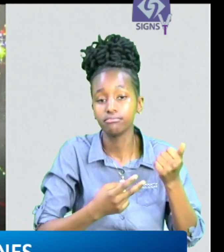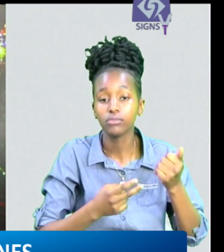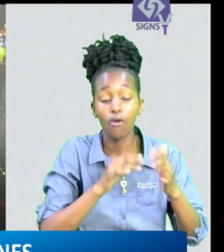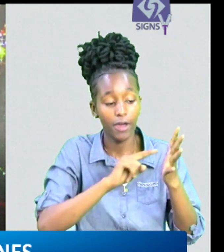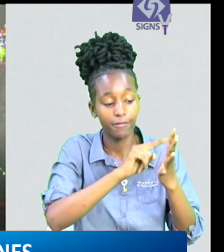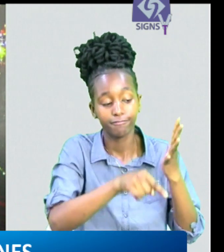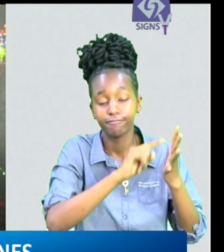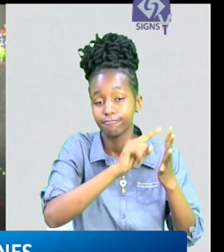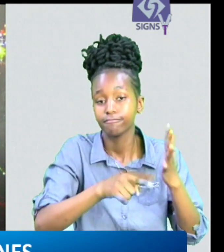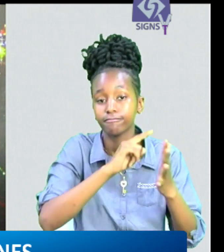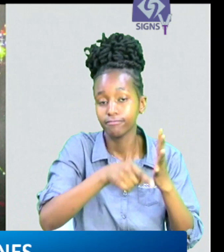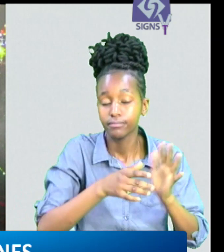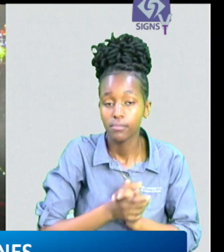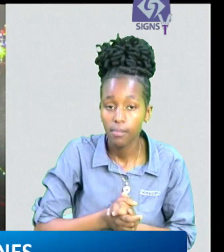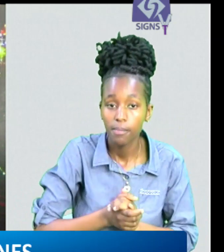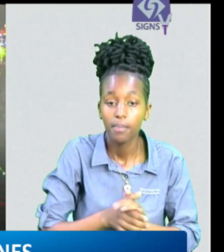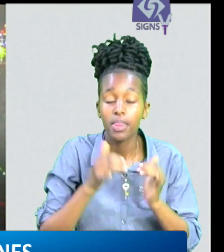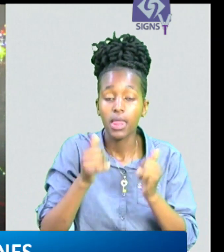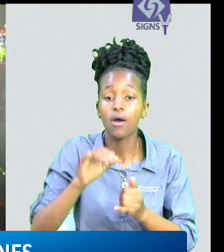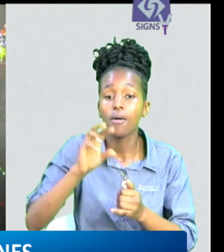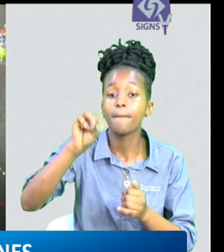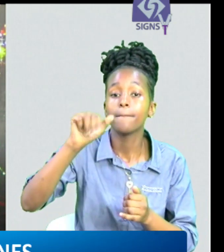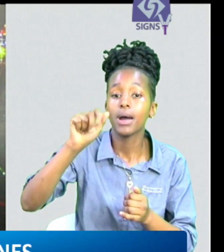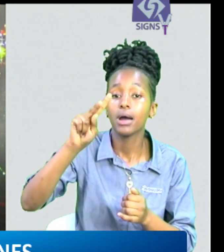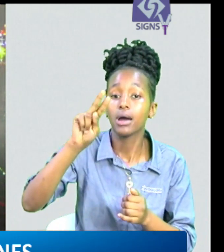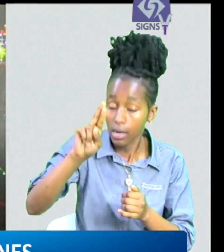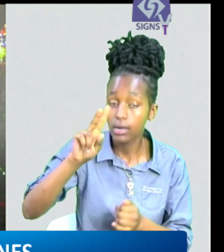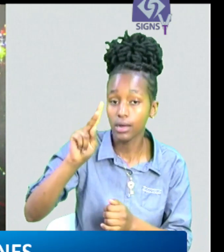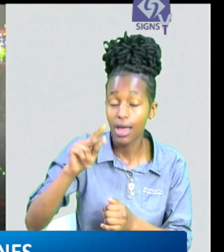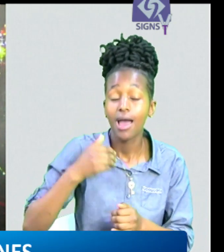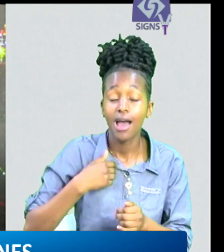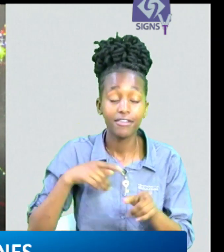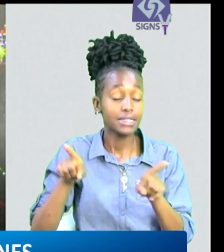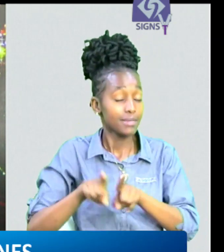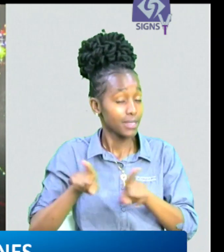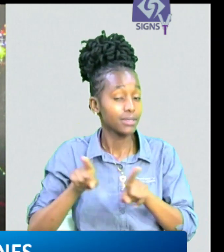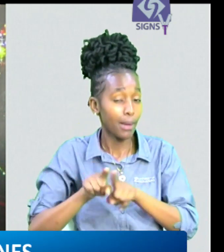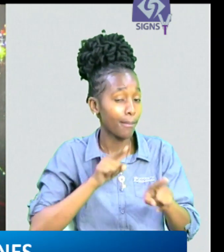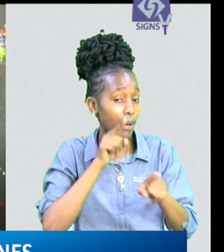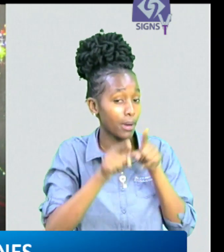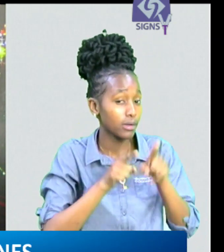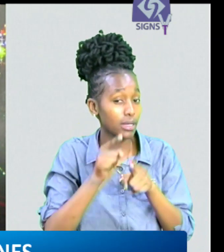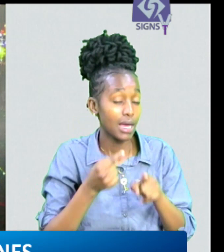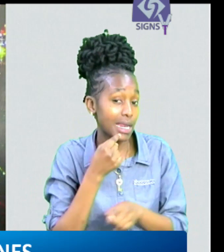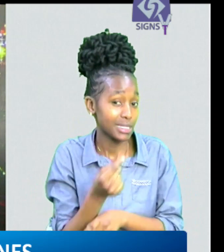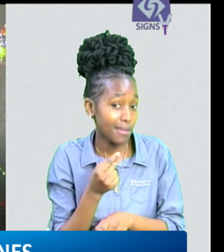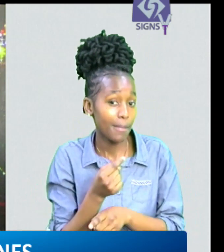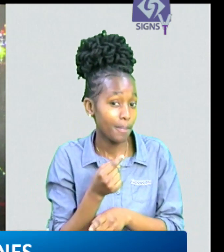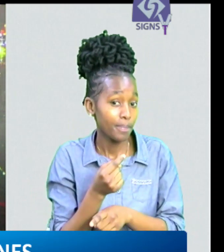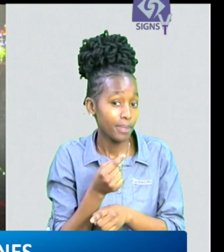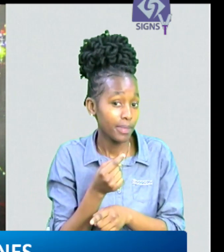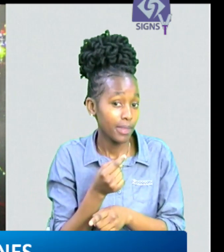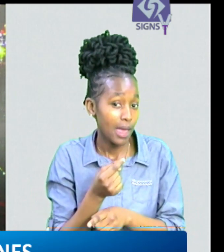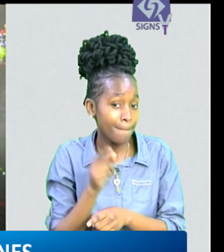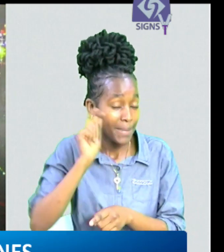removing them from the register rongo mp paul abur and his uriri counterpart mark nyamita who also